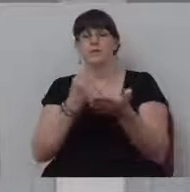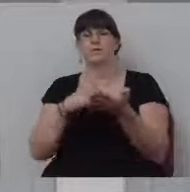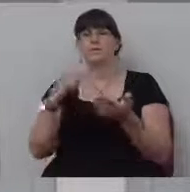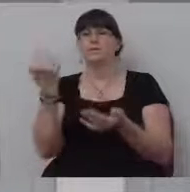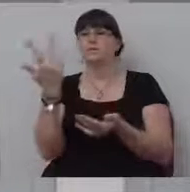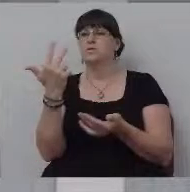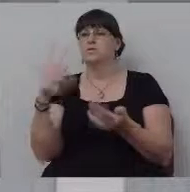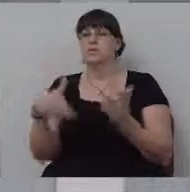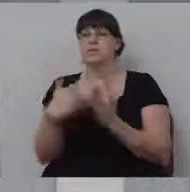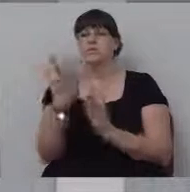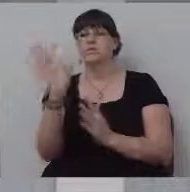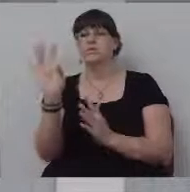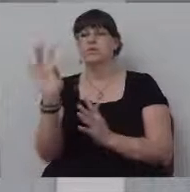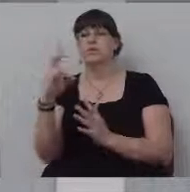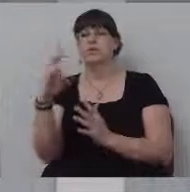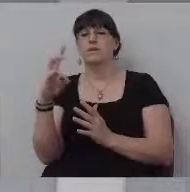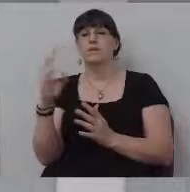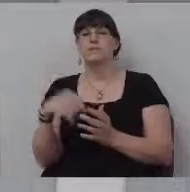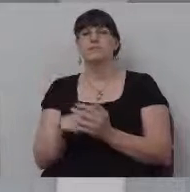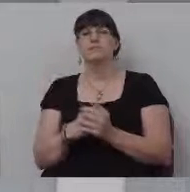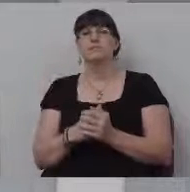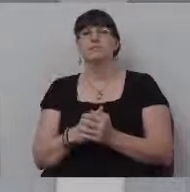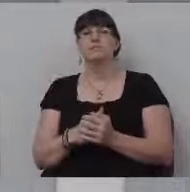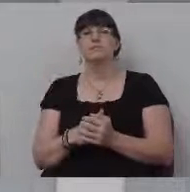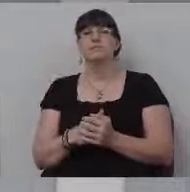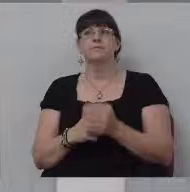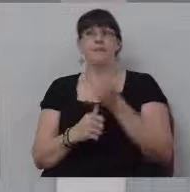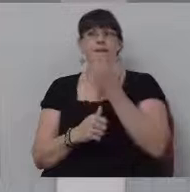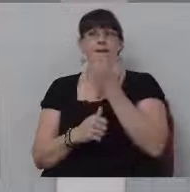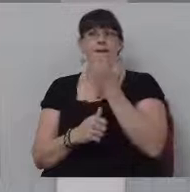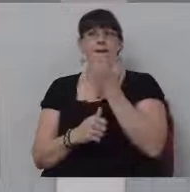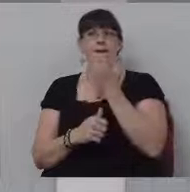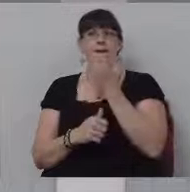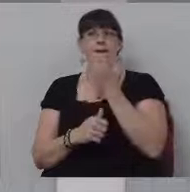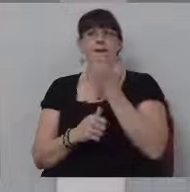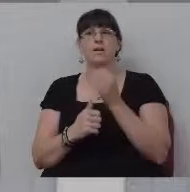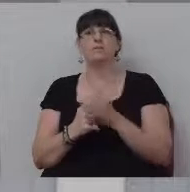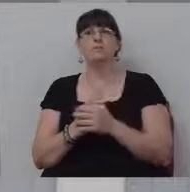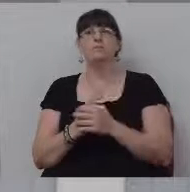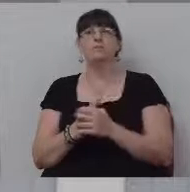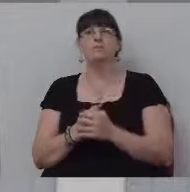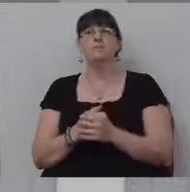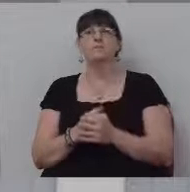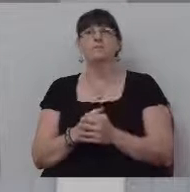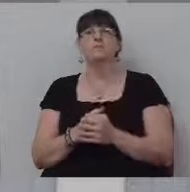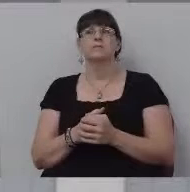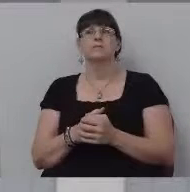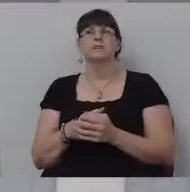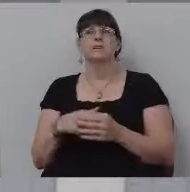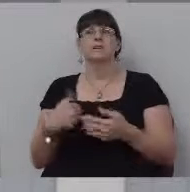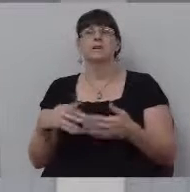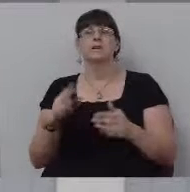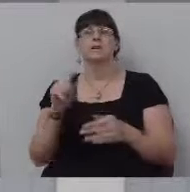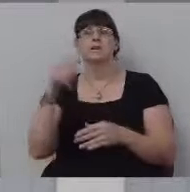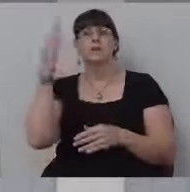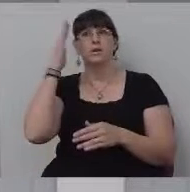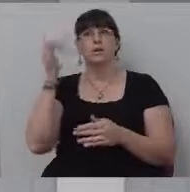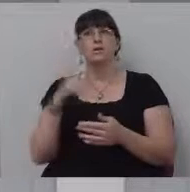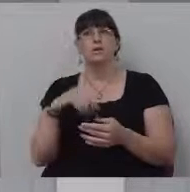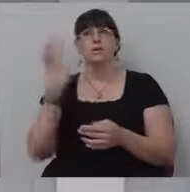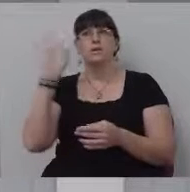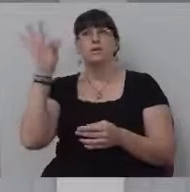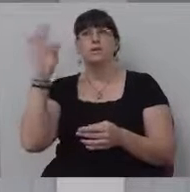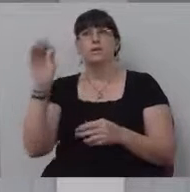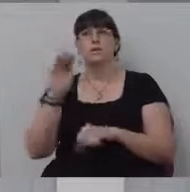17 tonight as our text. We'll kind of, I'll just kind of let you know, the message